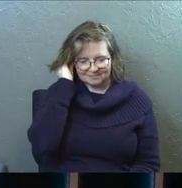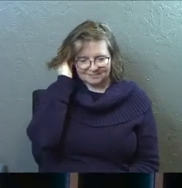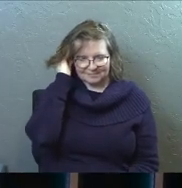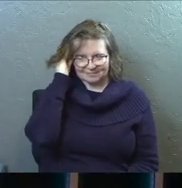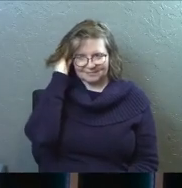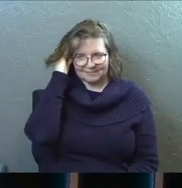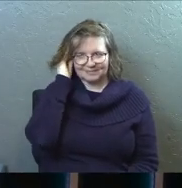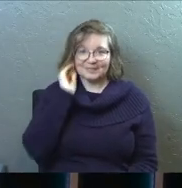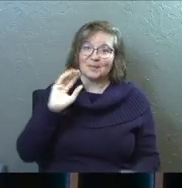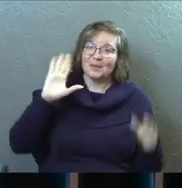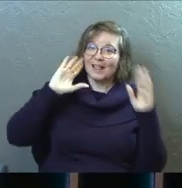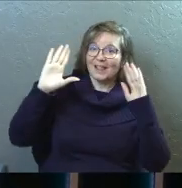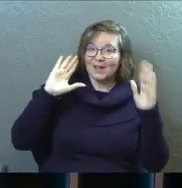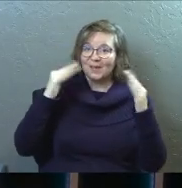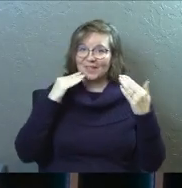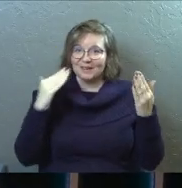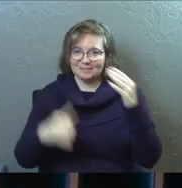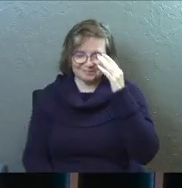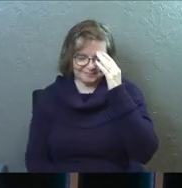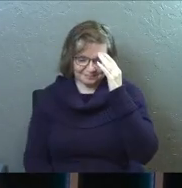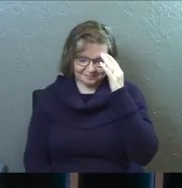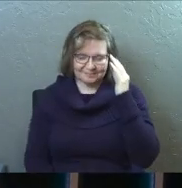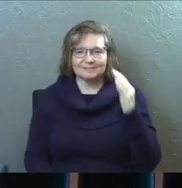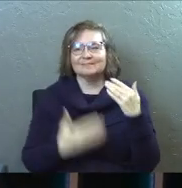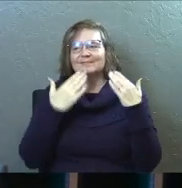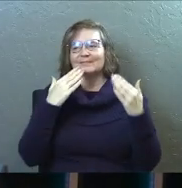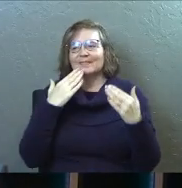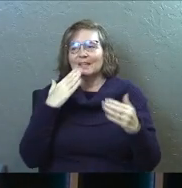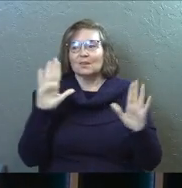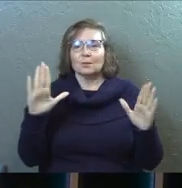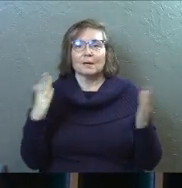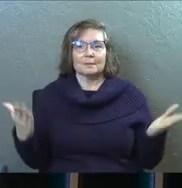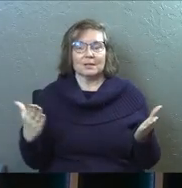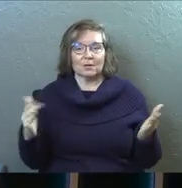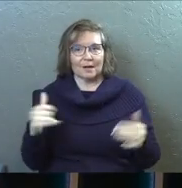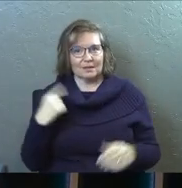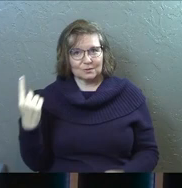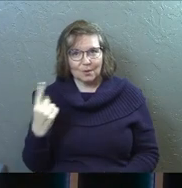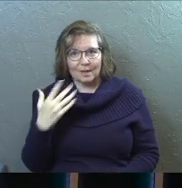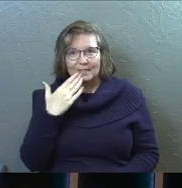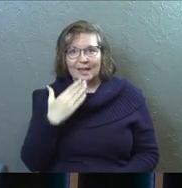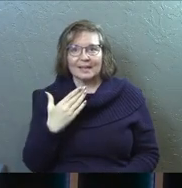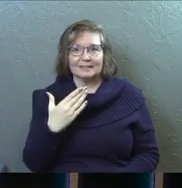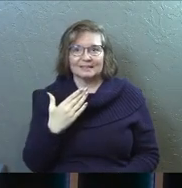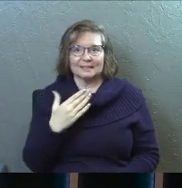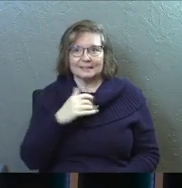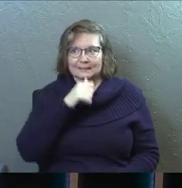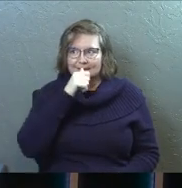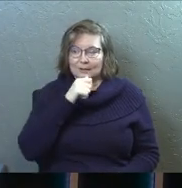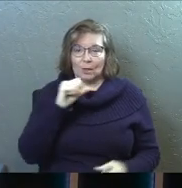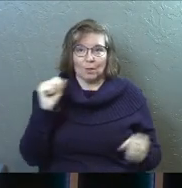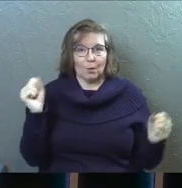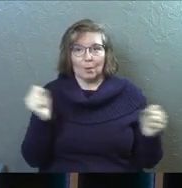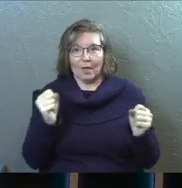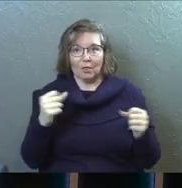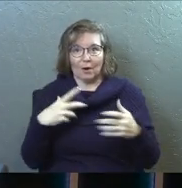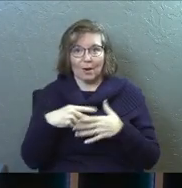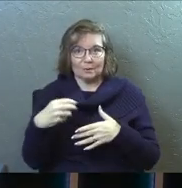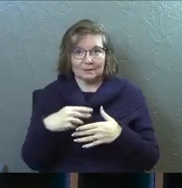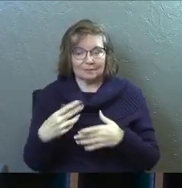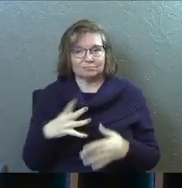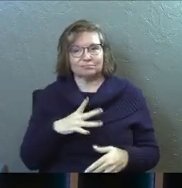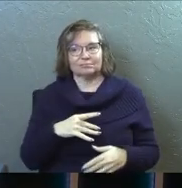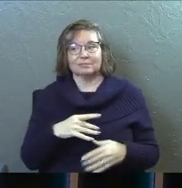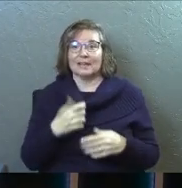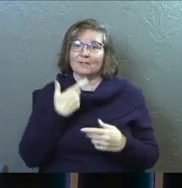Hello. Thank you. Appreciate it, y'all. Yeah, it's great to be here, as always. Thanks for braving the weather. It's